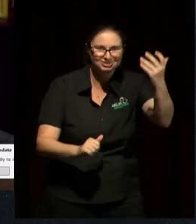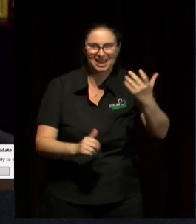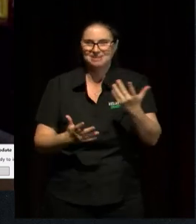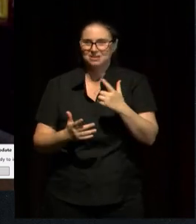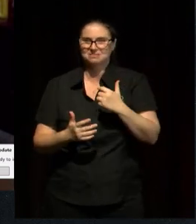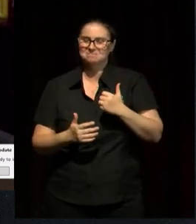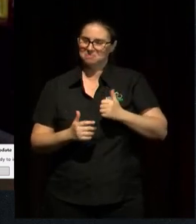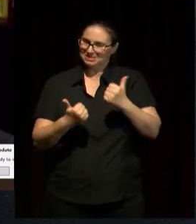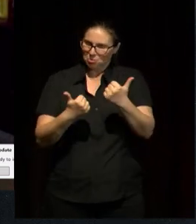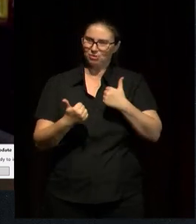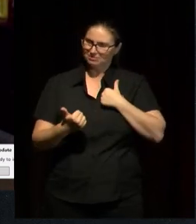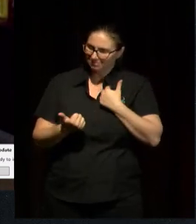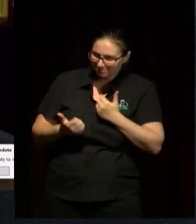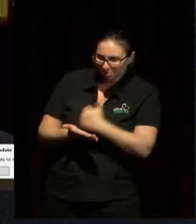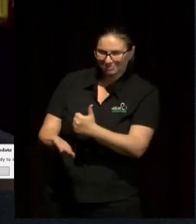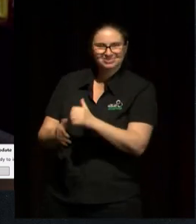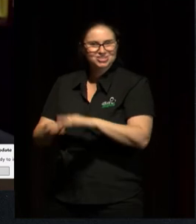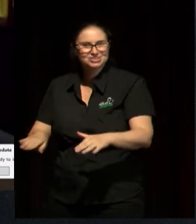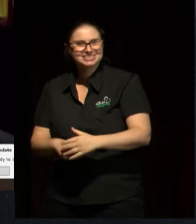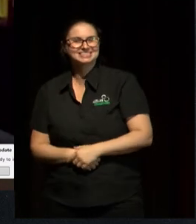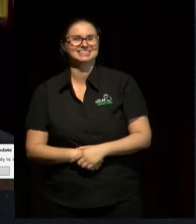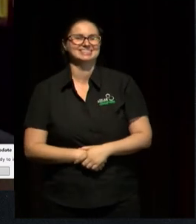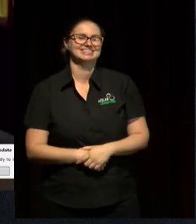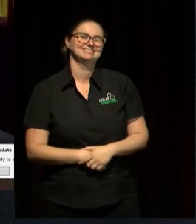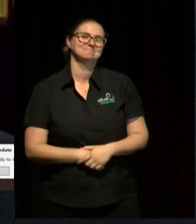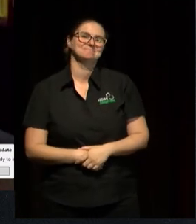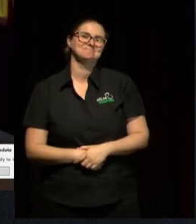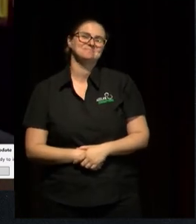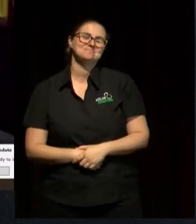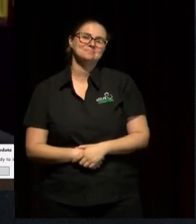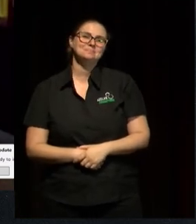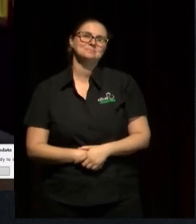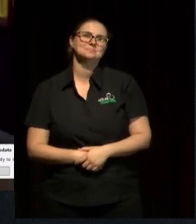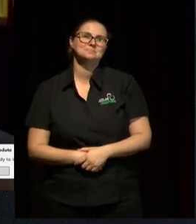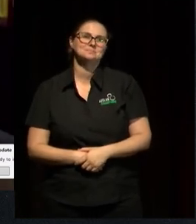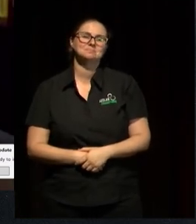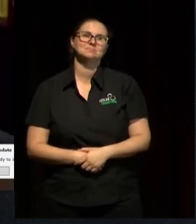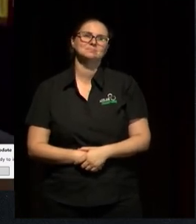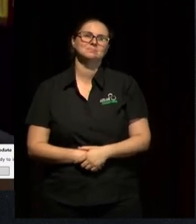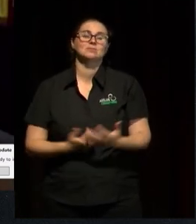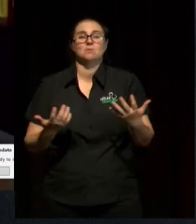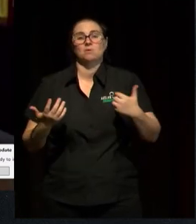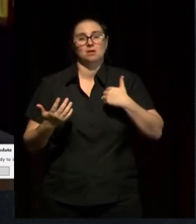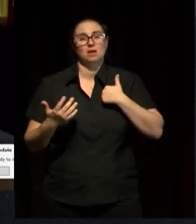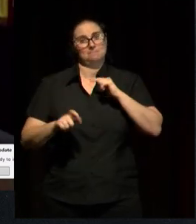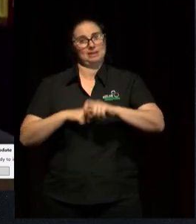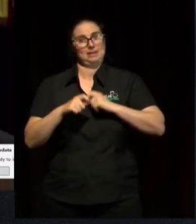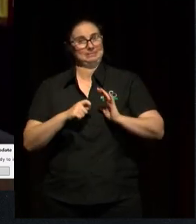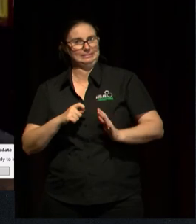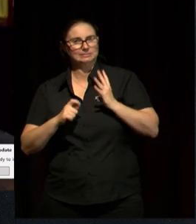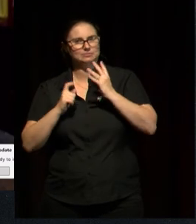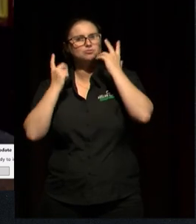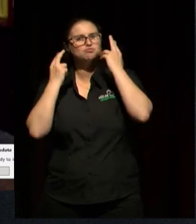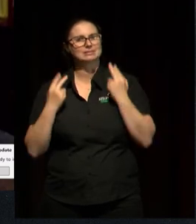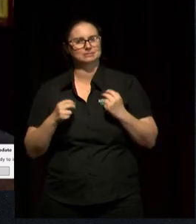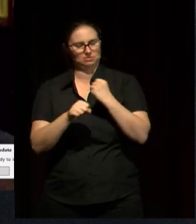career. It's fine. So Greta, I think, you know, I became interested in Greta inevitably because